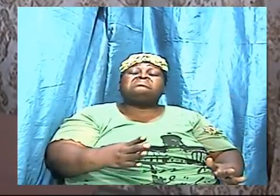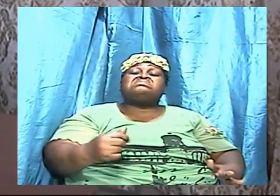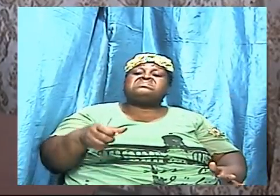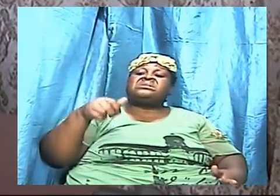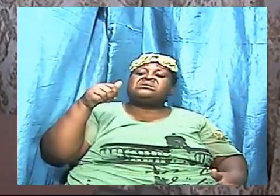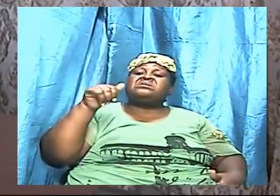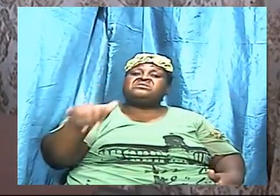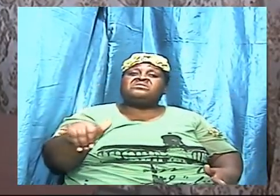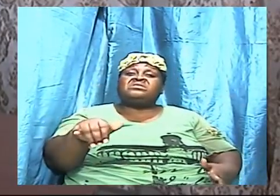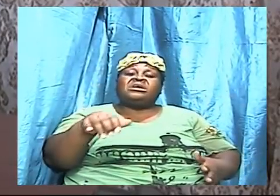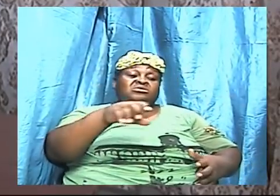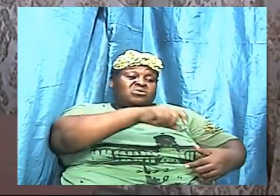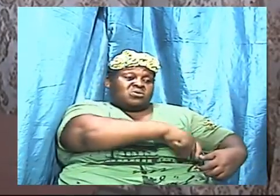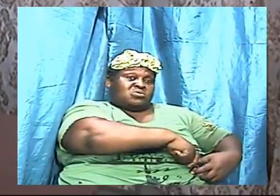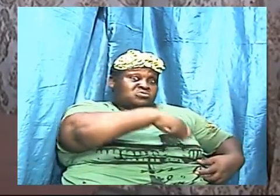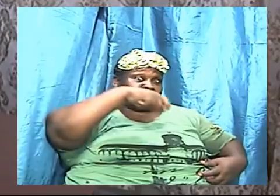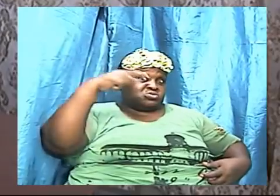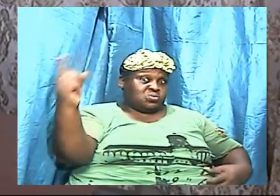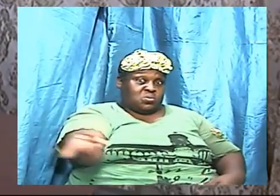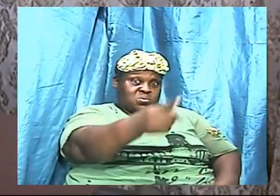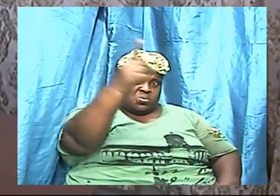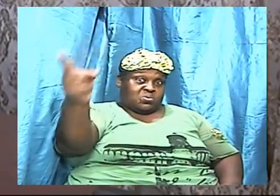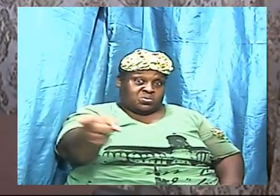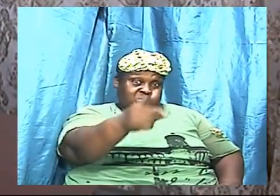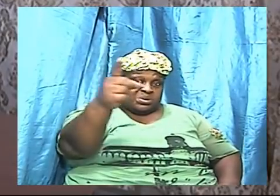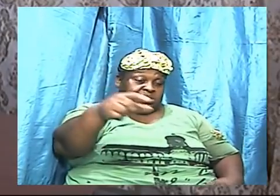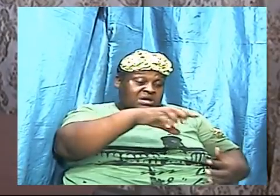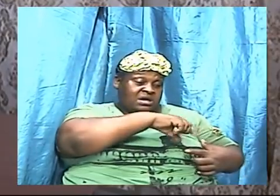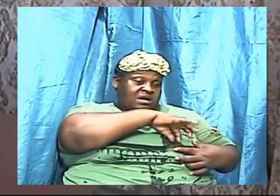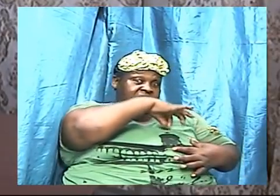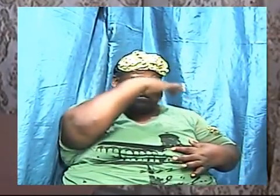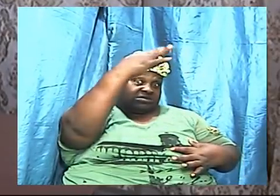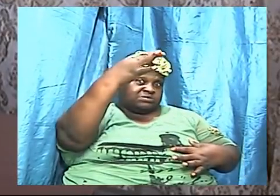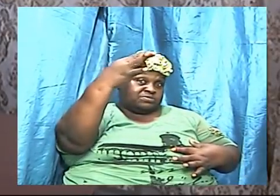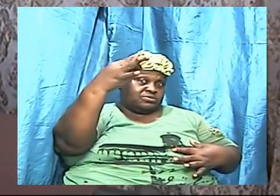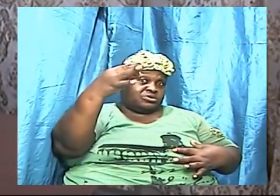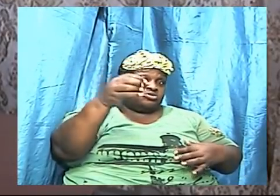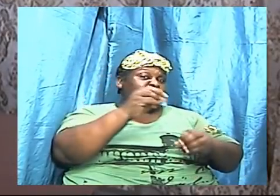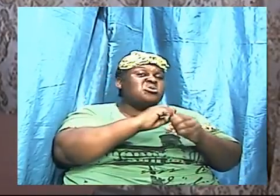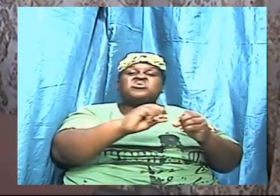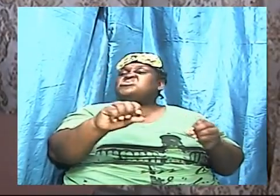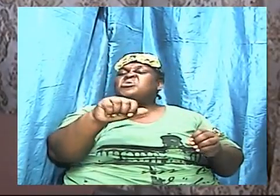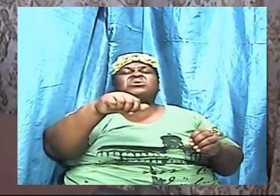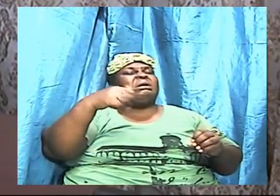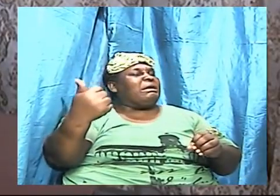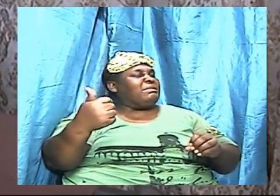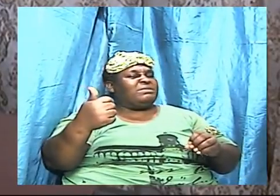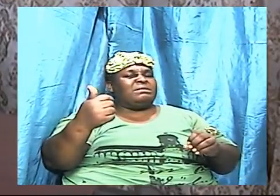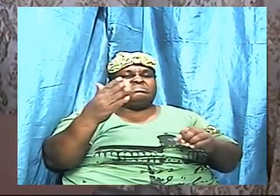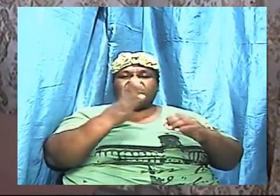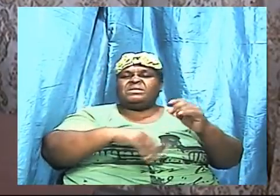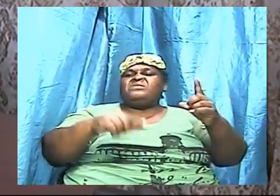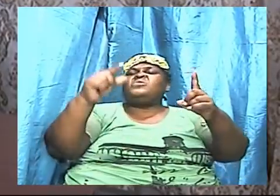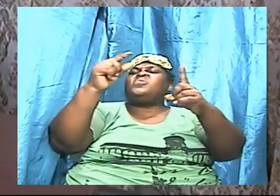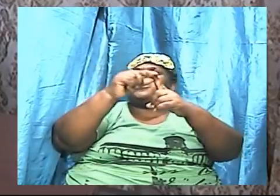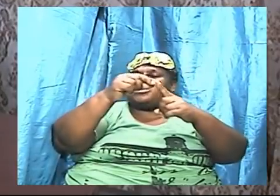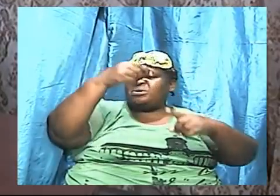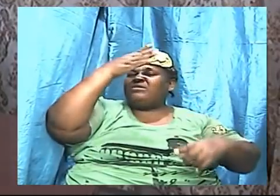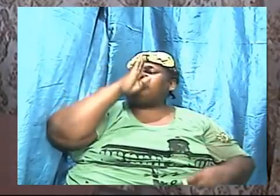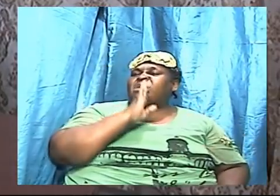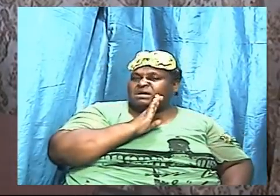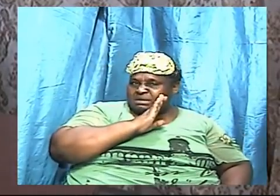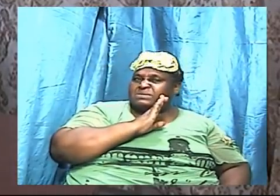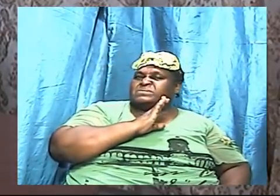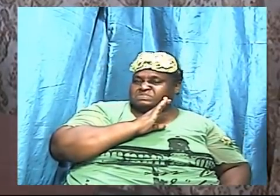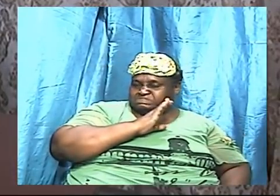the spirit is none other than the word of God. And we are going